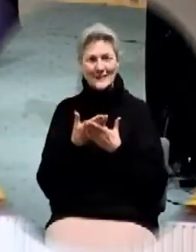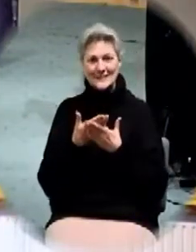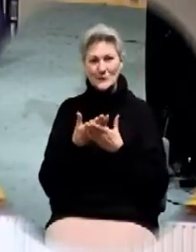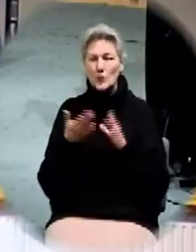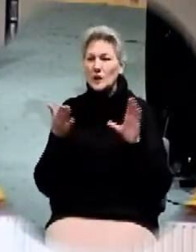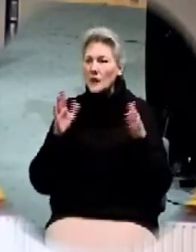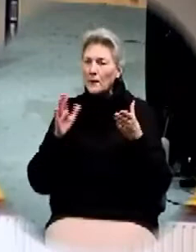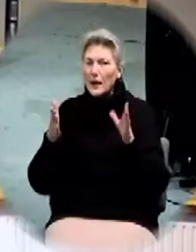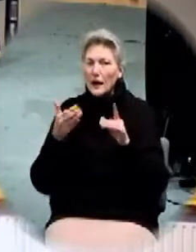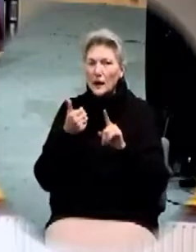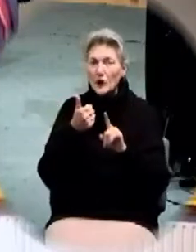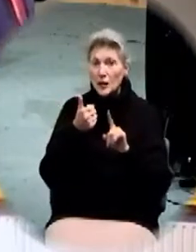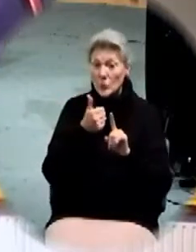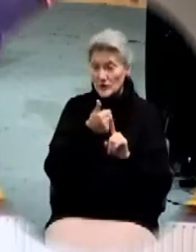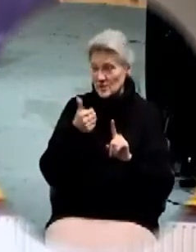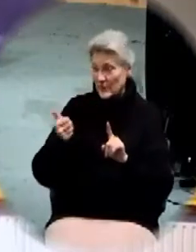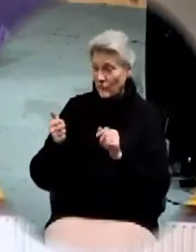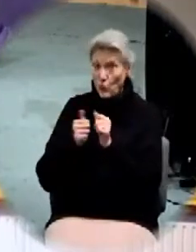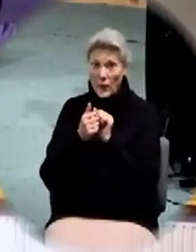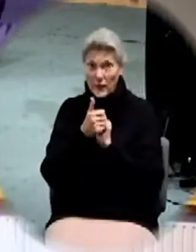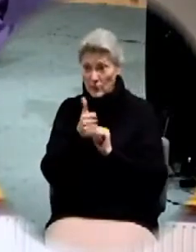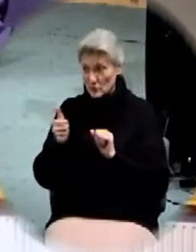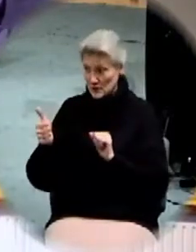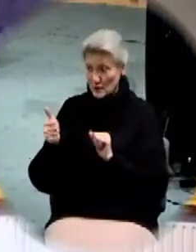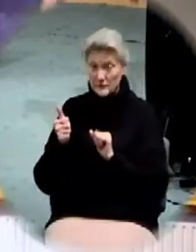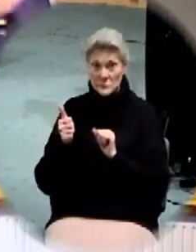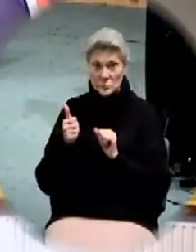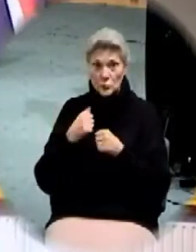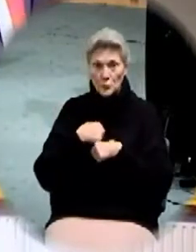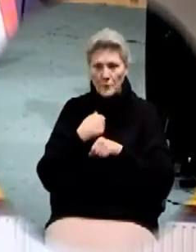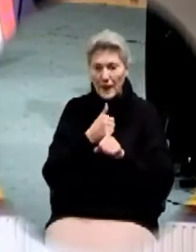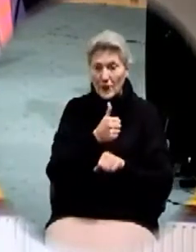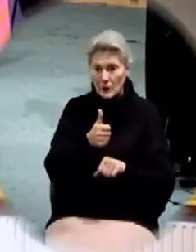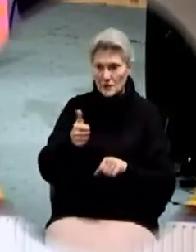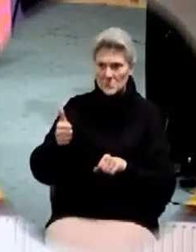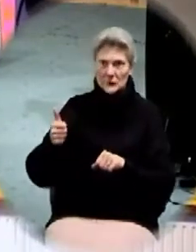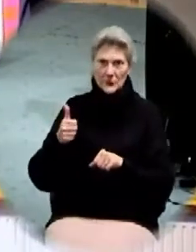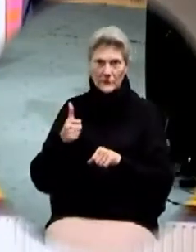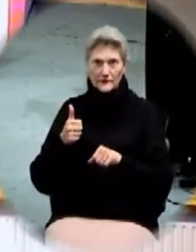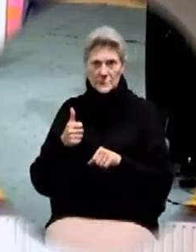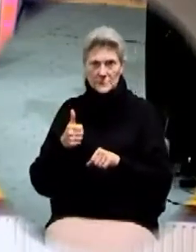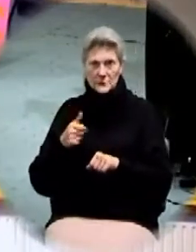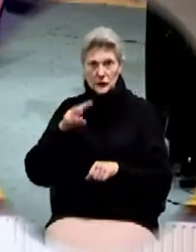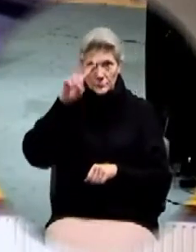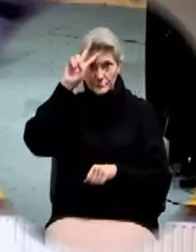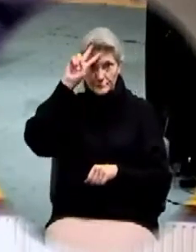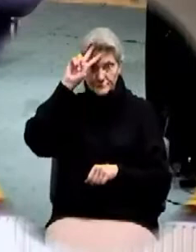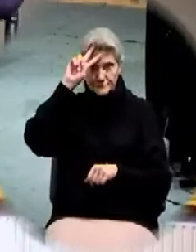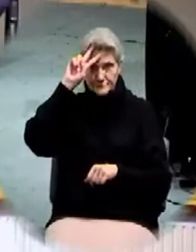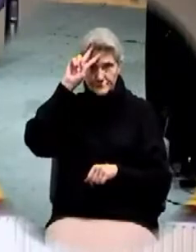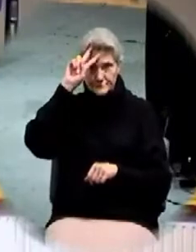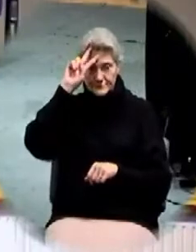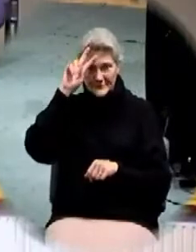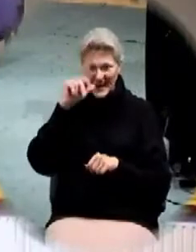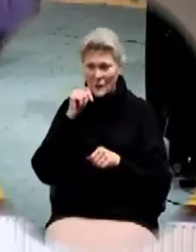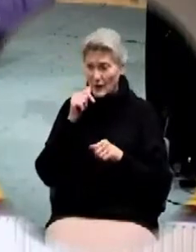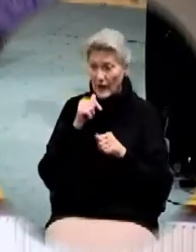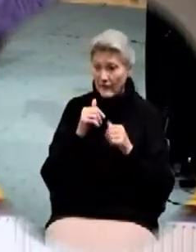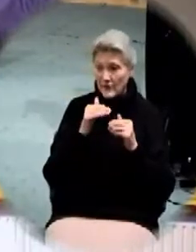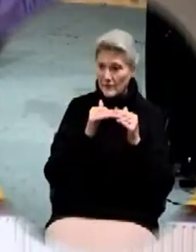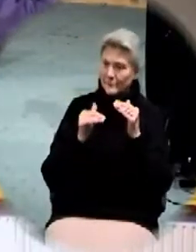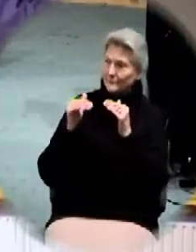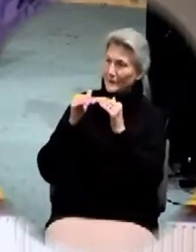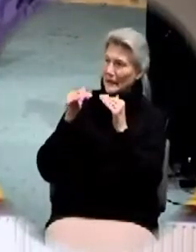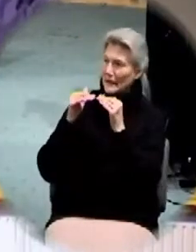the Bible says comparing yourselves with yourselves you make yourselves unwise see I don't have to measure up to brother